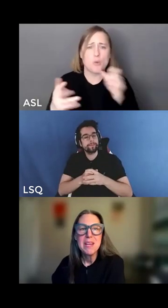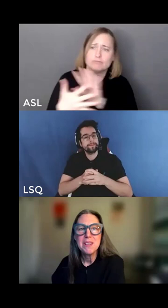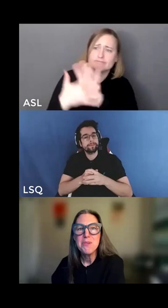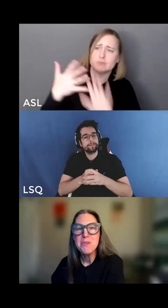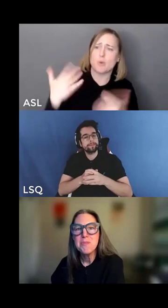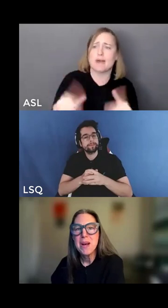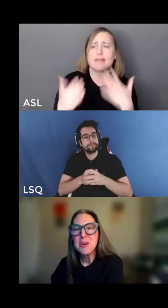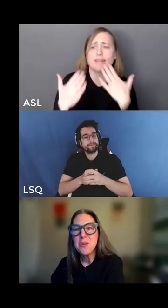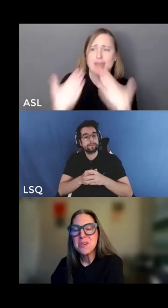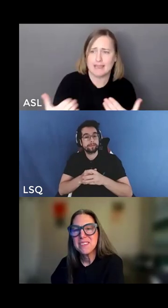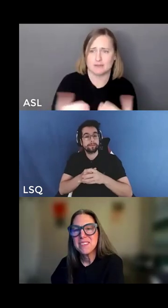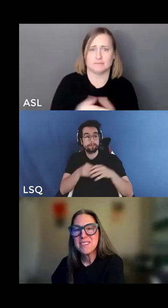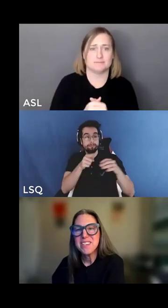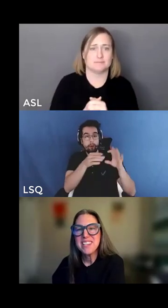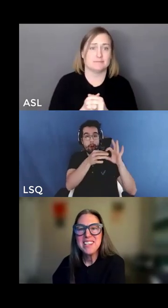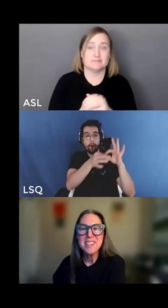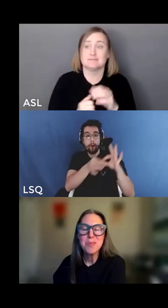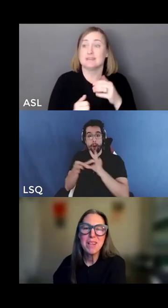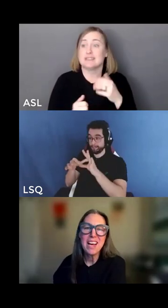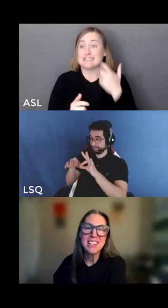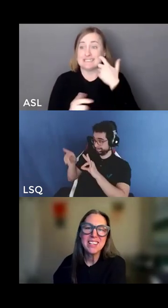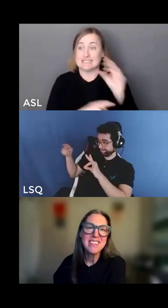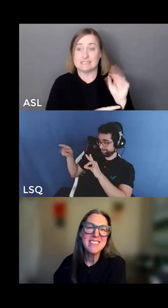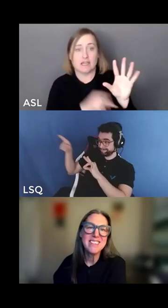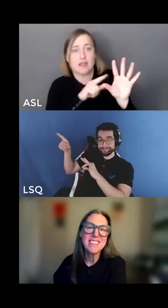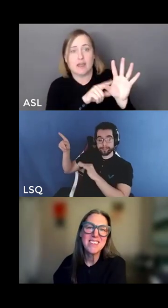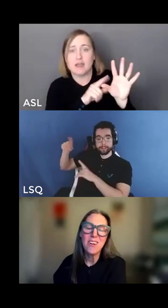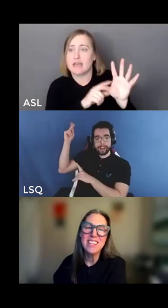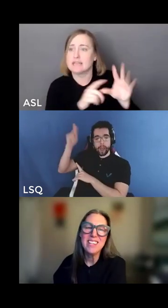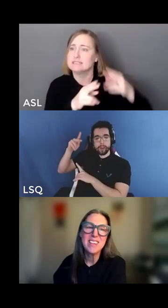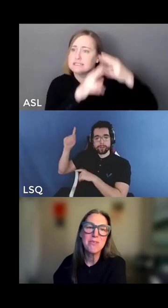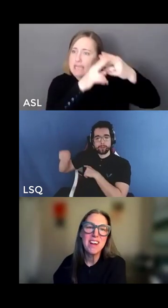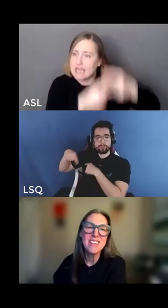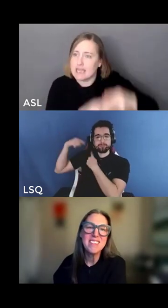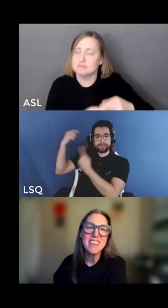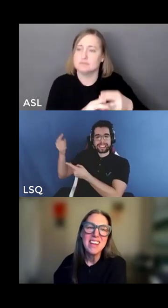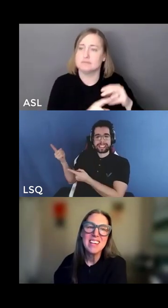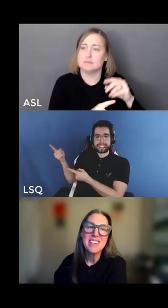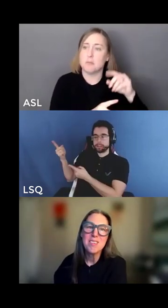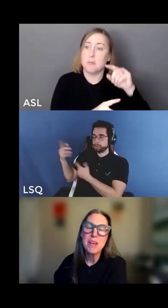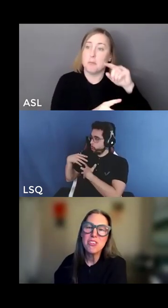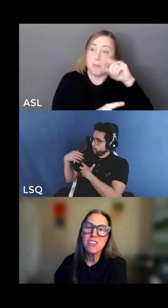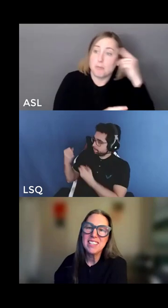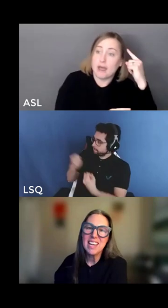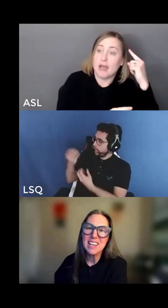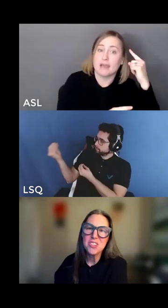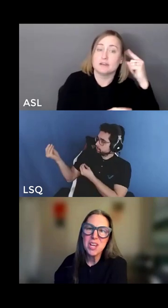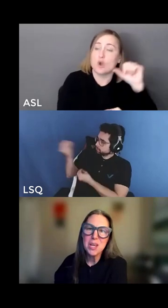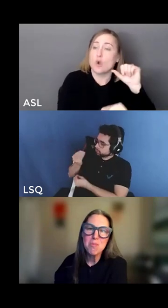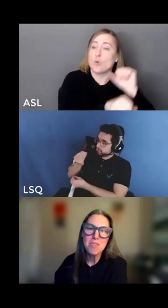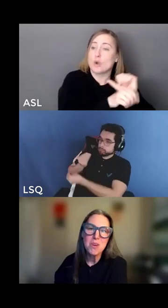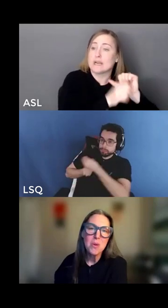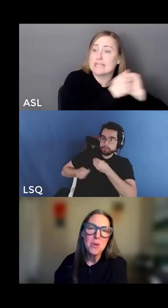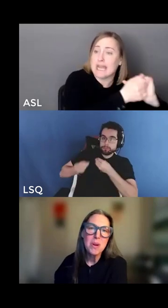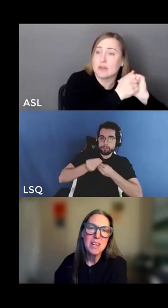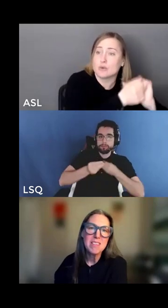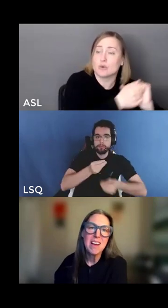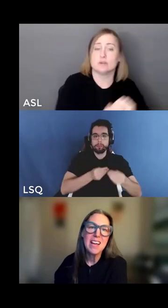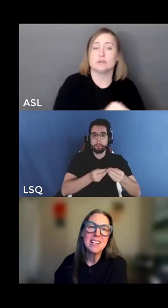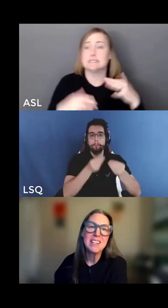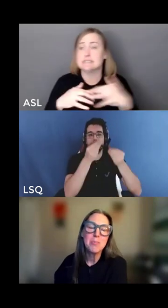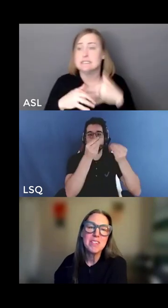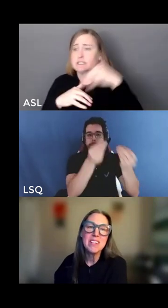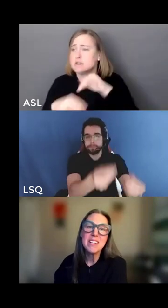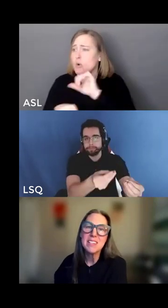many of whom i note on the screen here black and indigenous colleagues and friends and especially lana james who